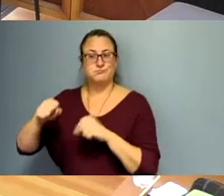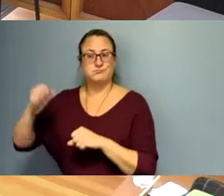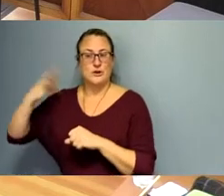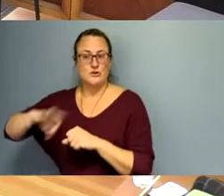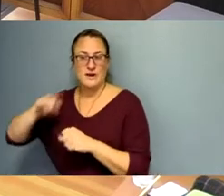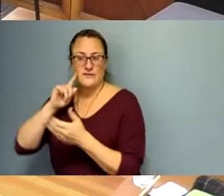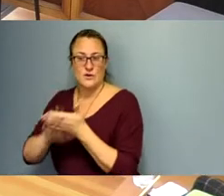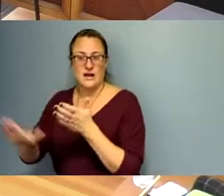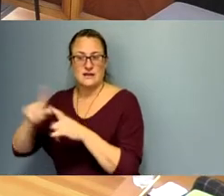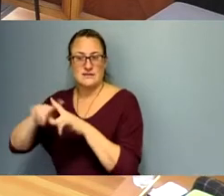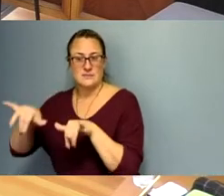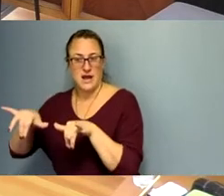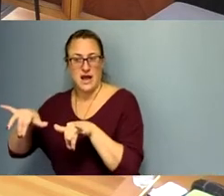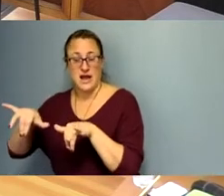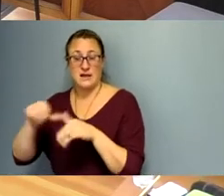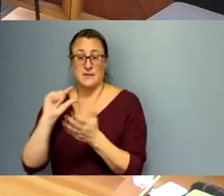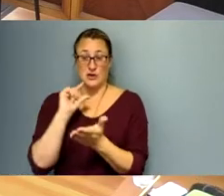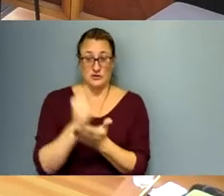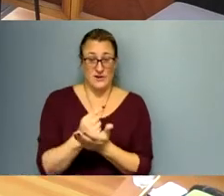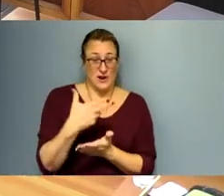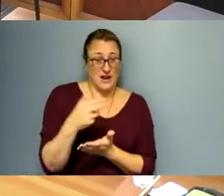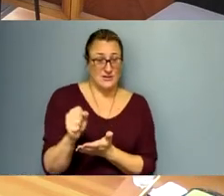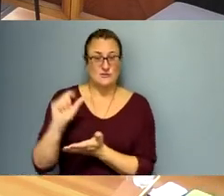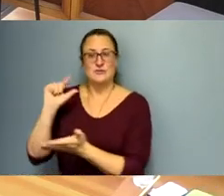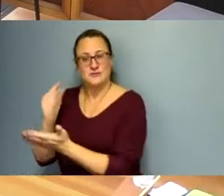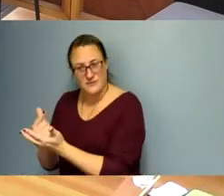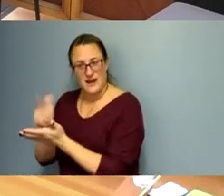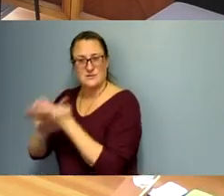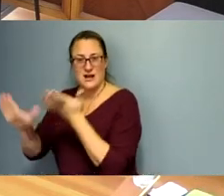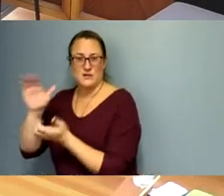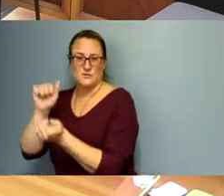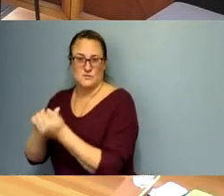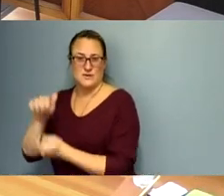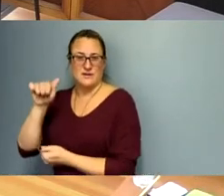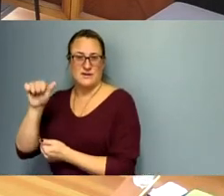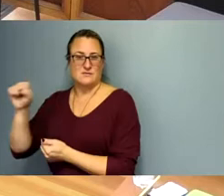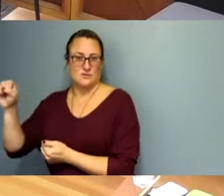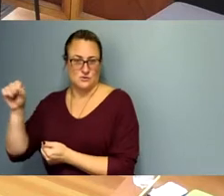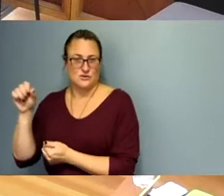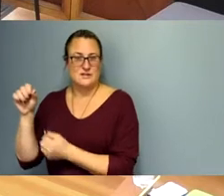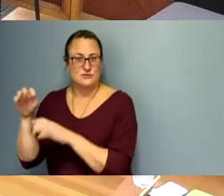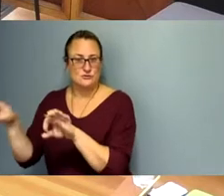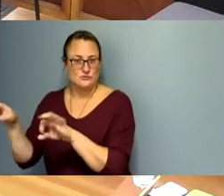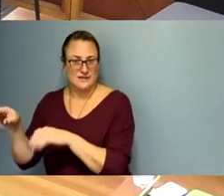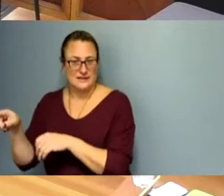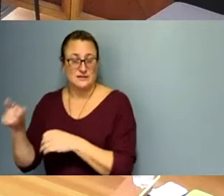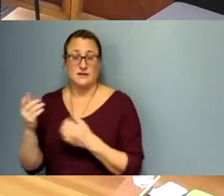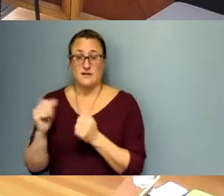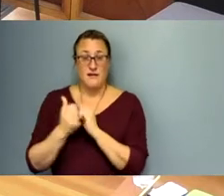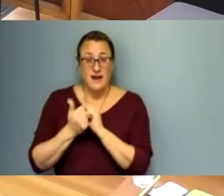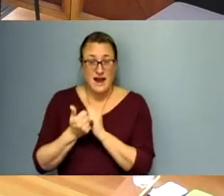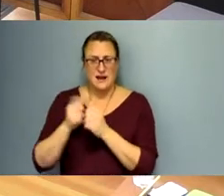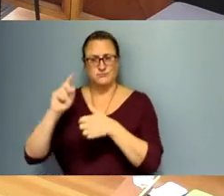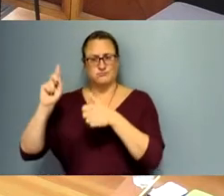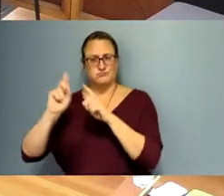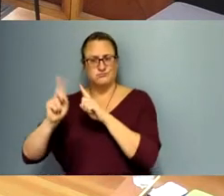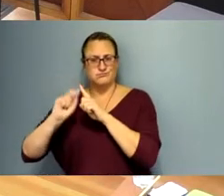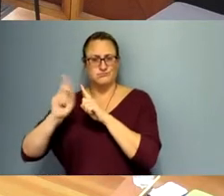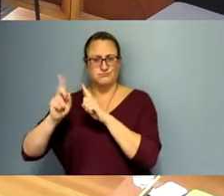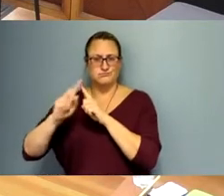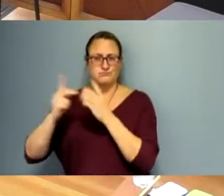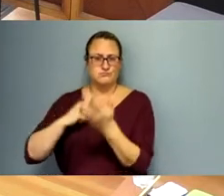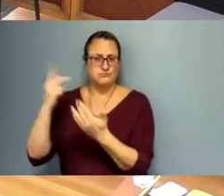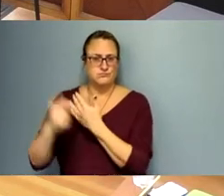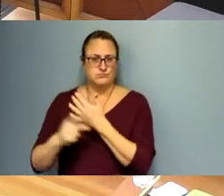So we can do that for our students here. And we do that again through these 42 transfer programs, 22 occupational programs, and 27